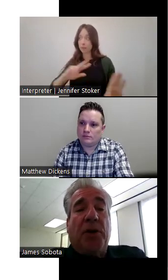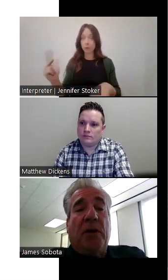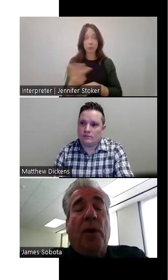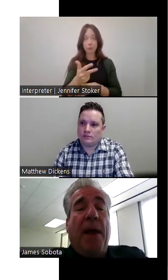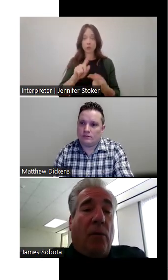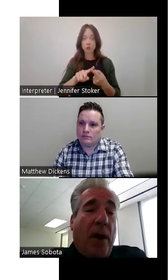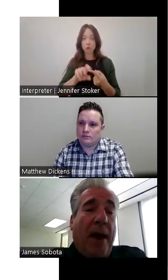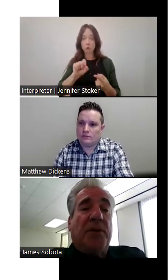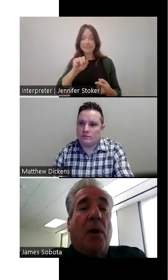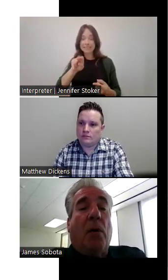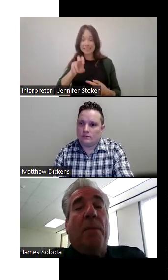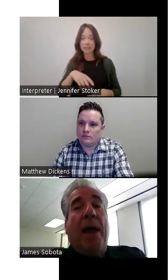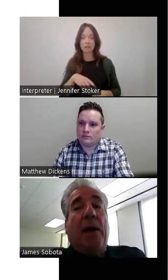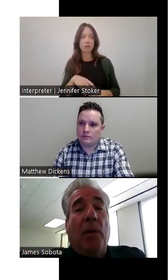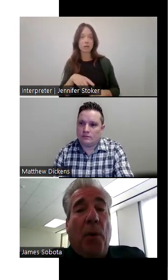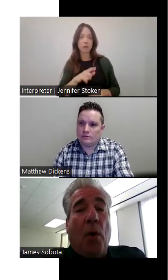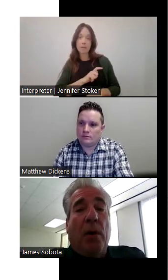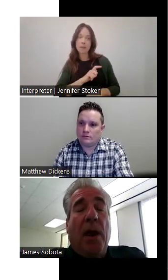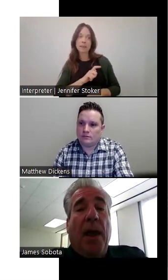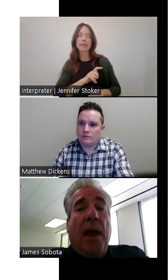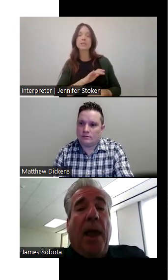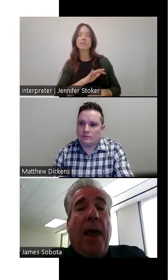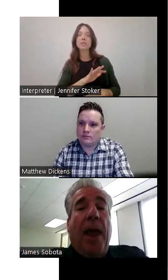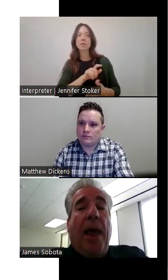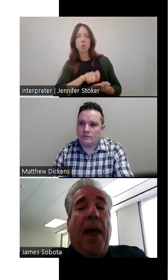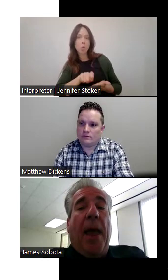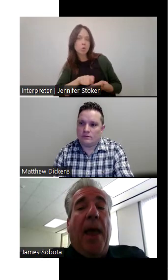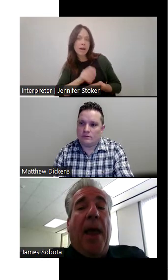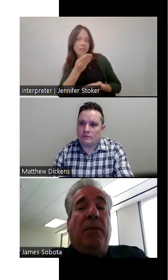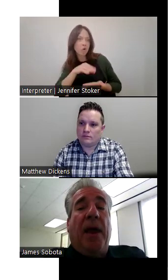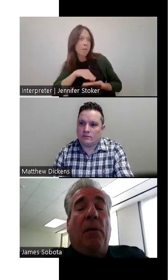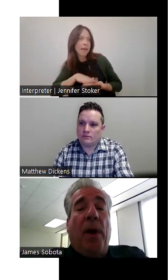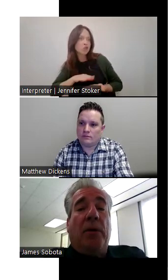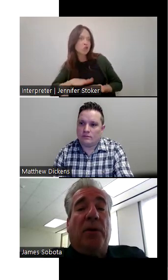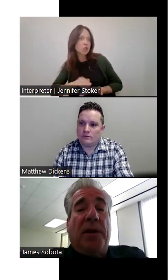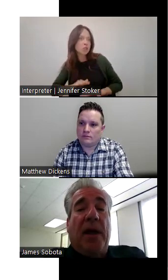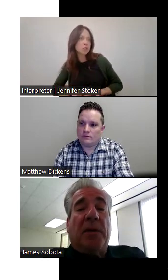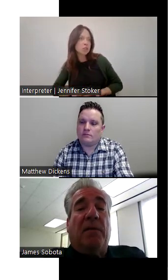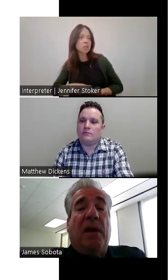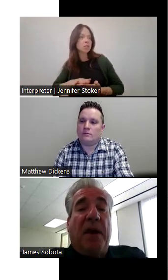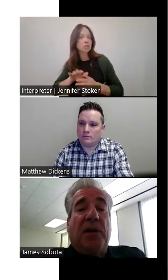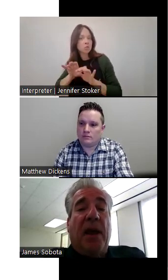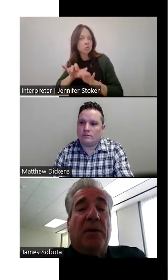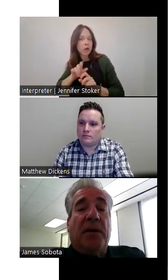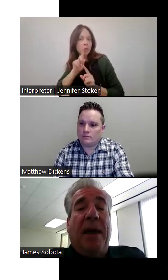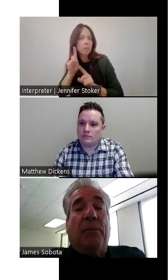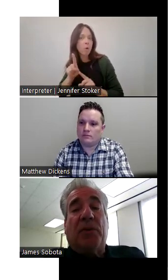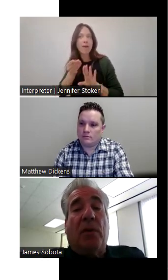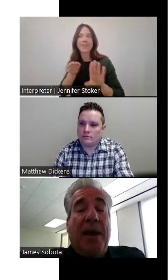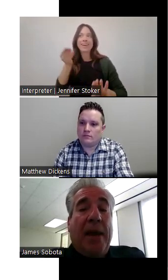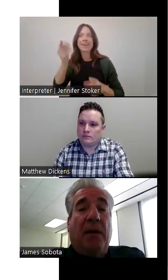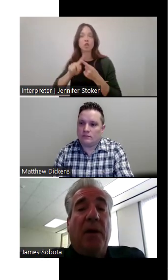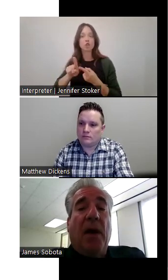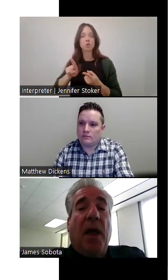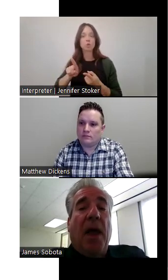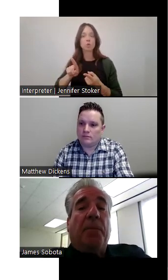information, we made a rest or we made a report. And then it went to the desk of the investigators. And that was